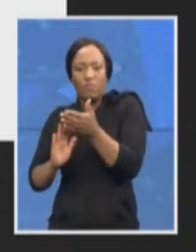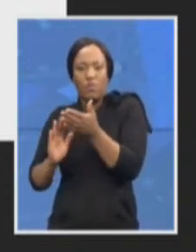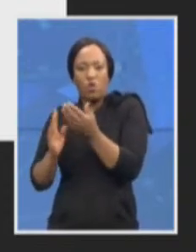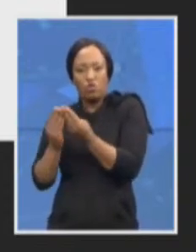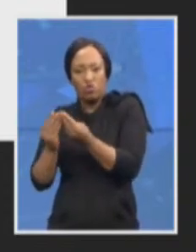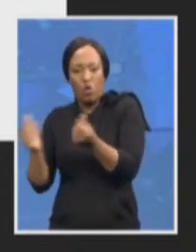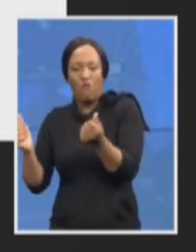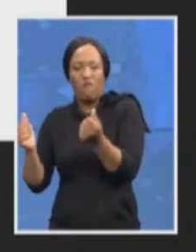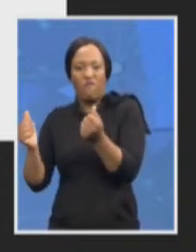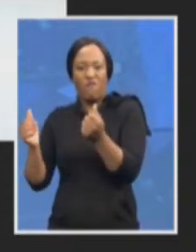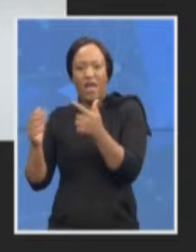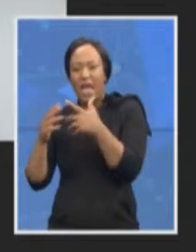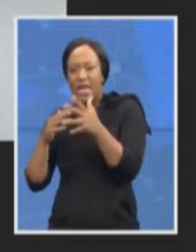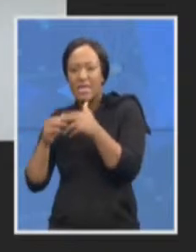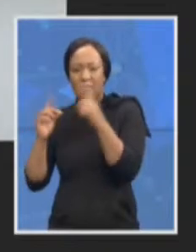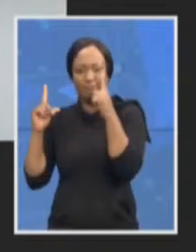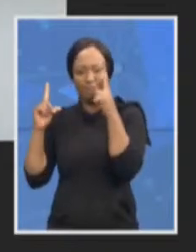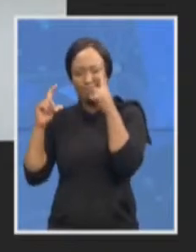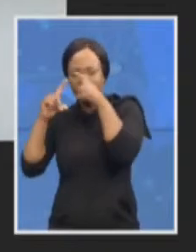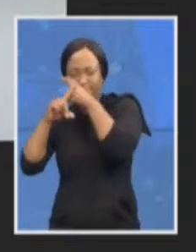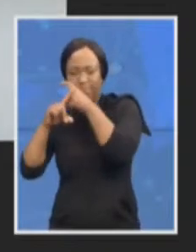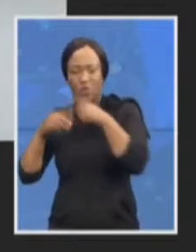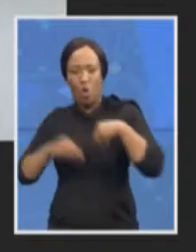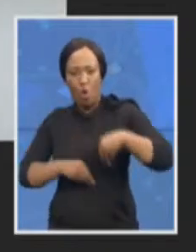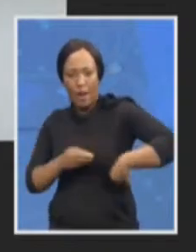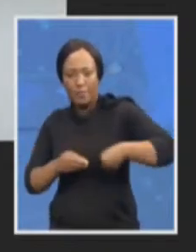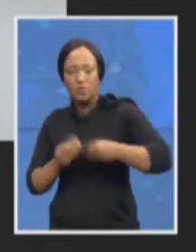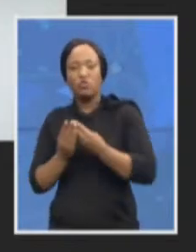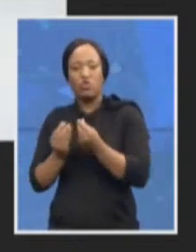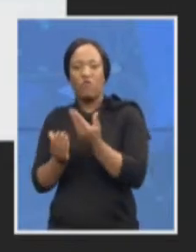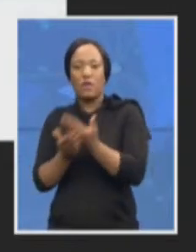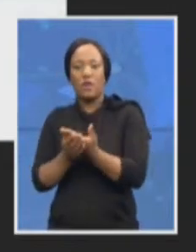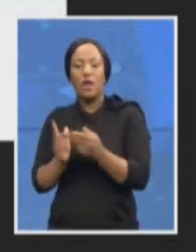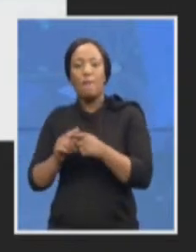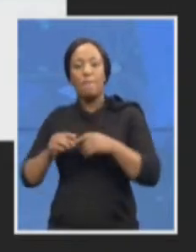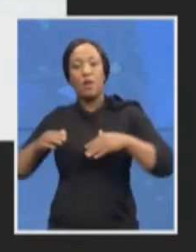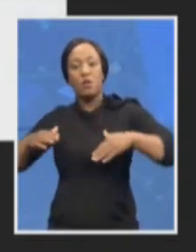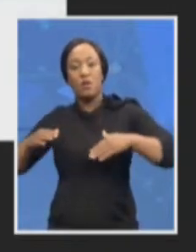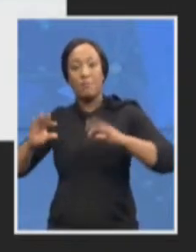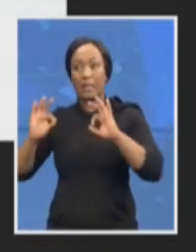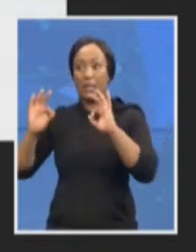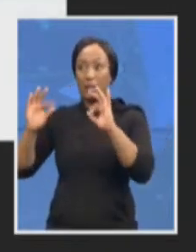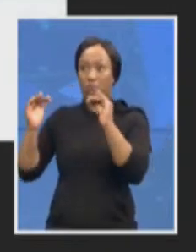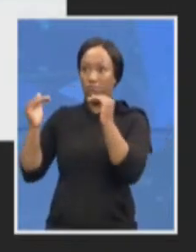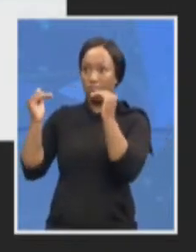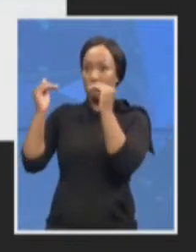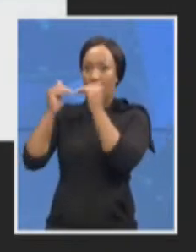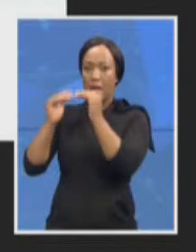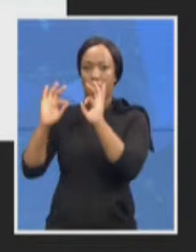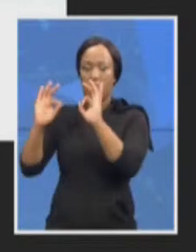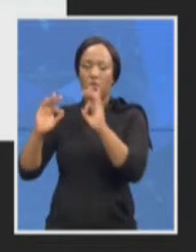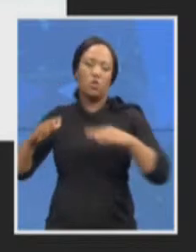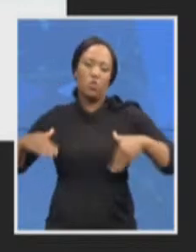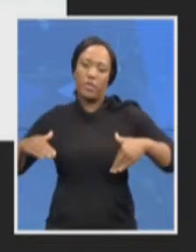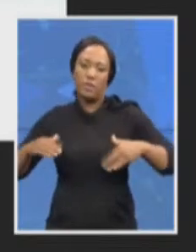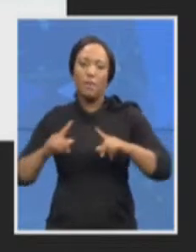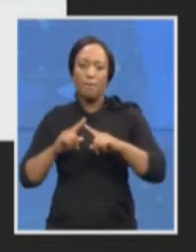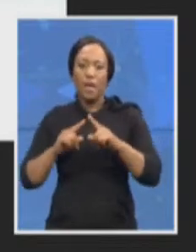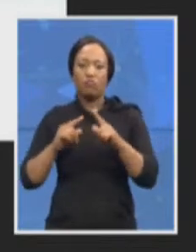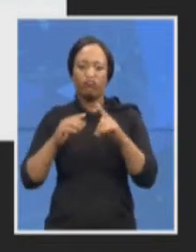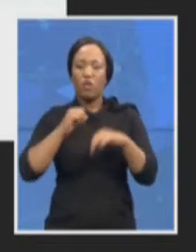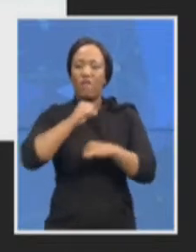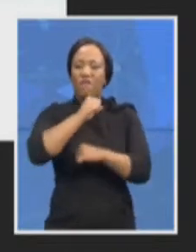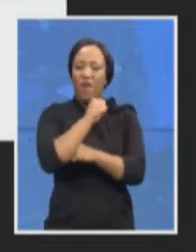matters it's not yet there but I think the foundation has been laid to deal with that but the sooner we get clear